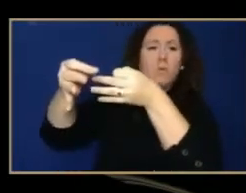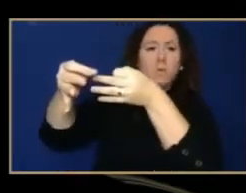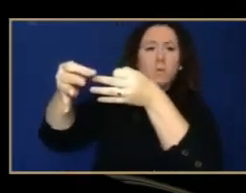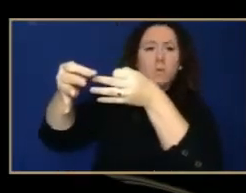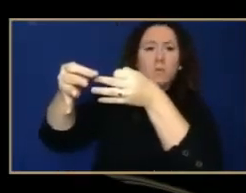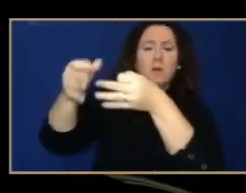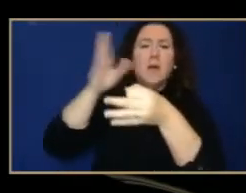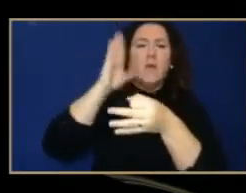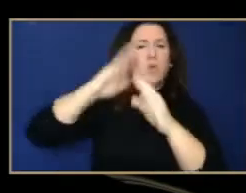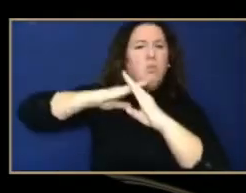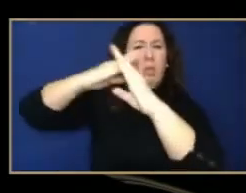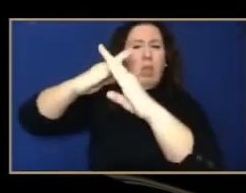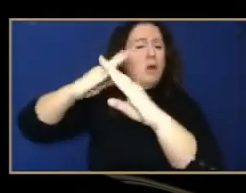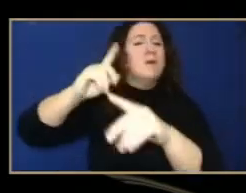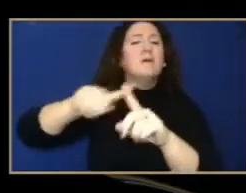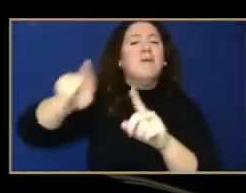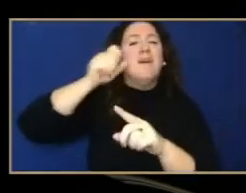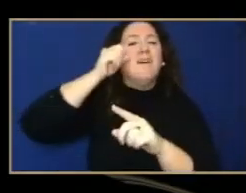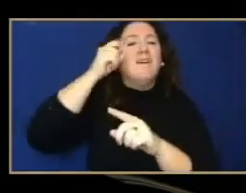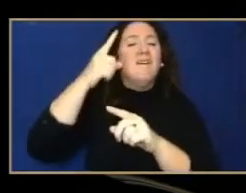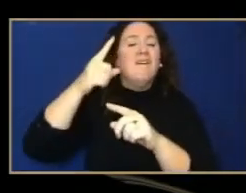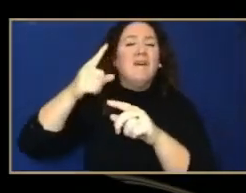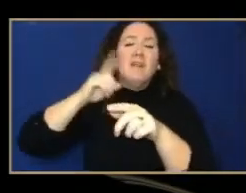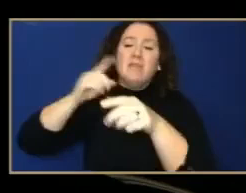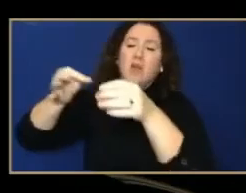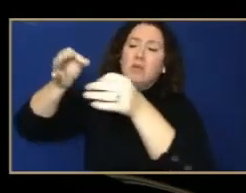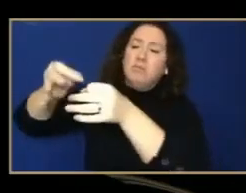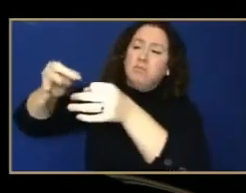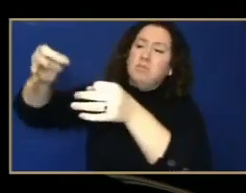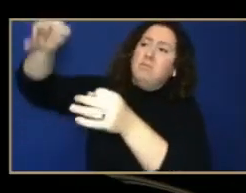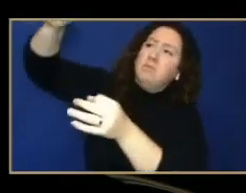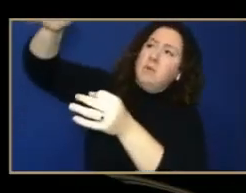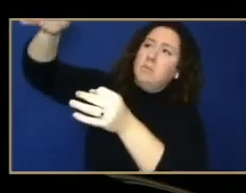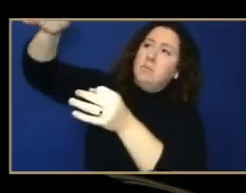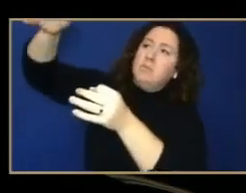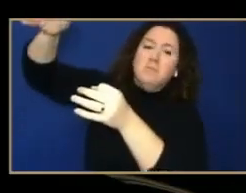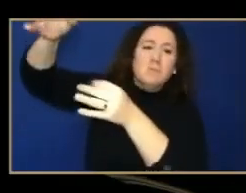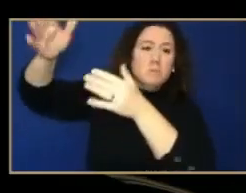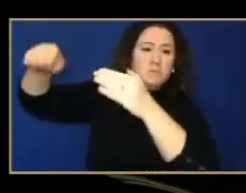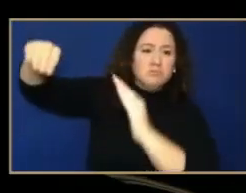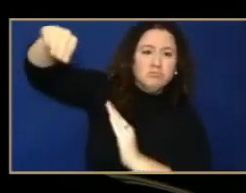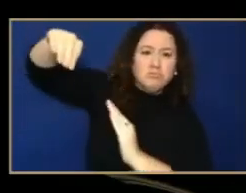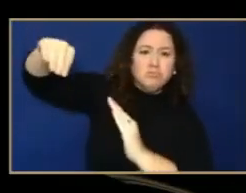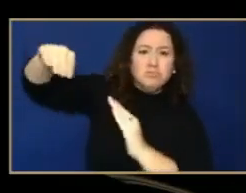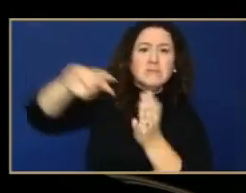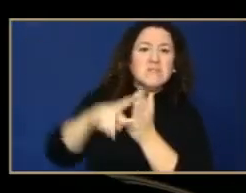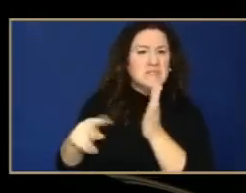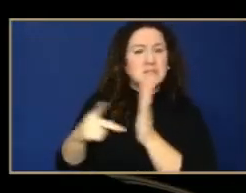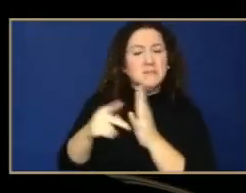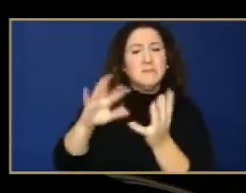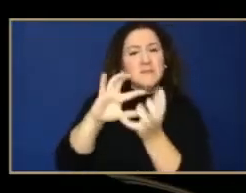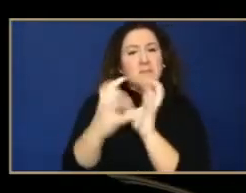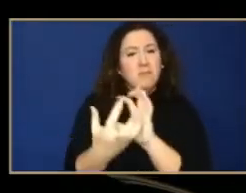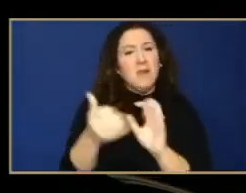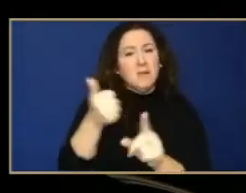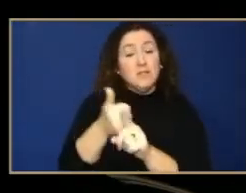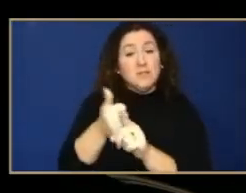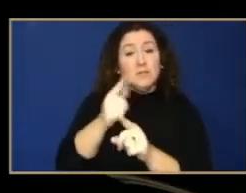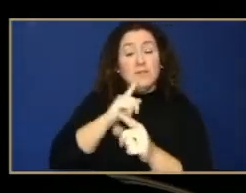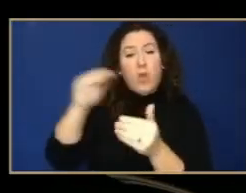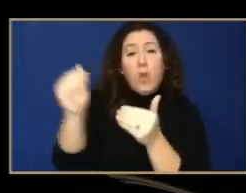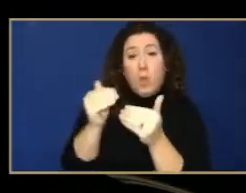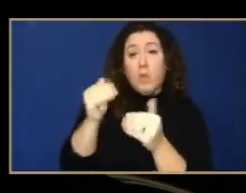aligned exactly. Then the planets pass near each other, but not exactly in front of each other. Now, usually every 20 years when Jupiter